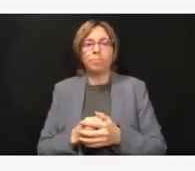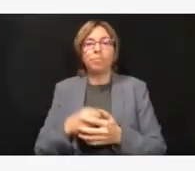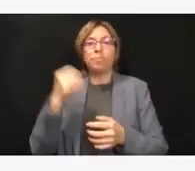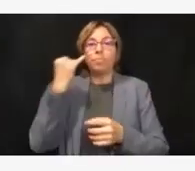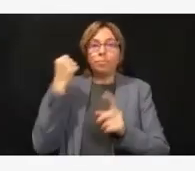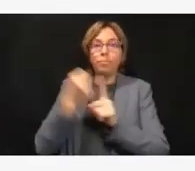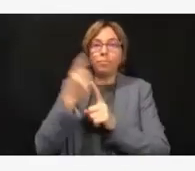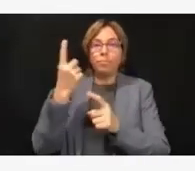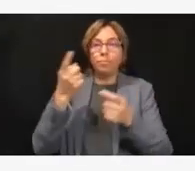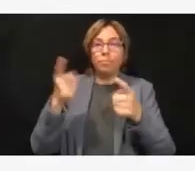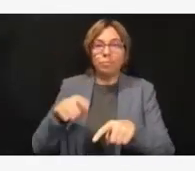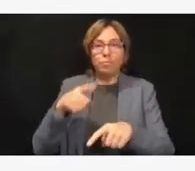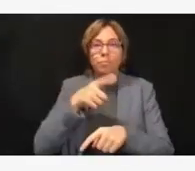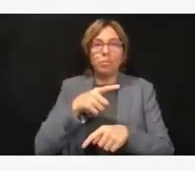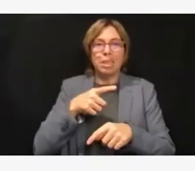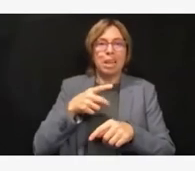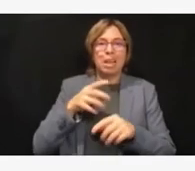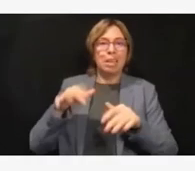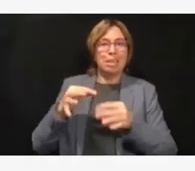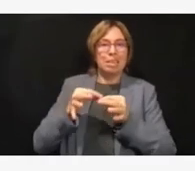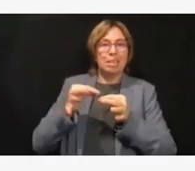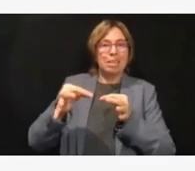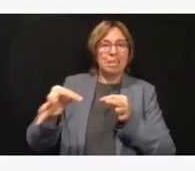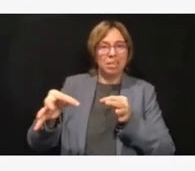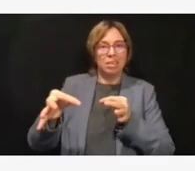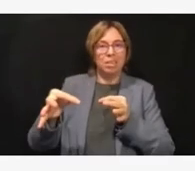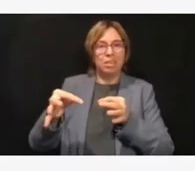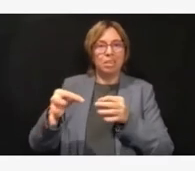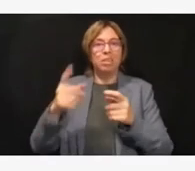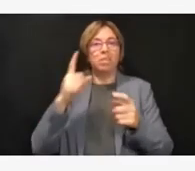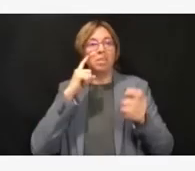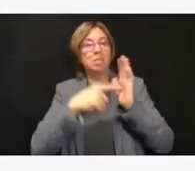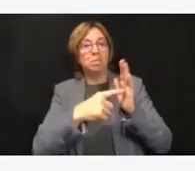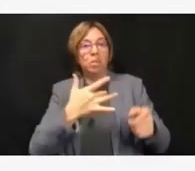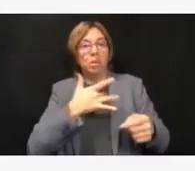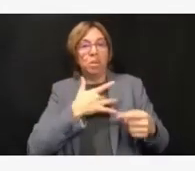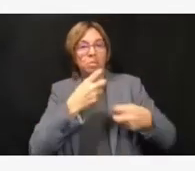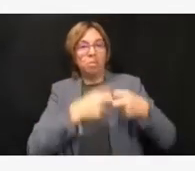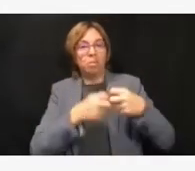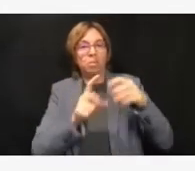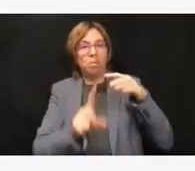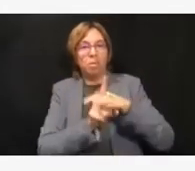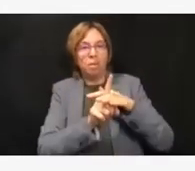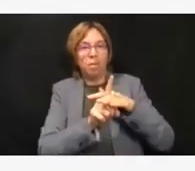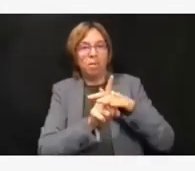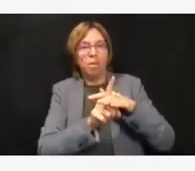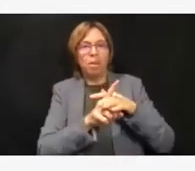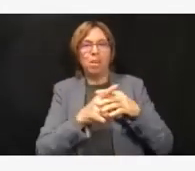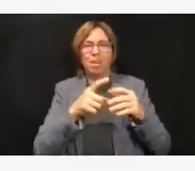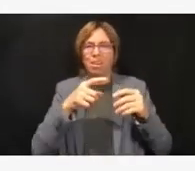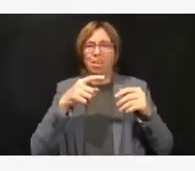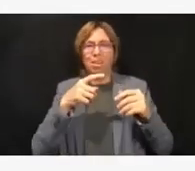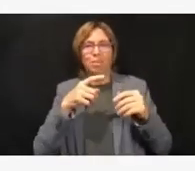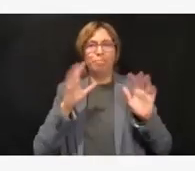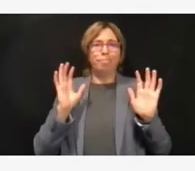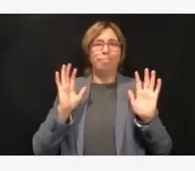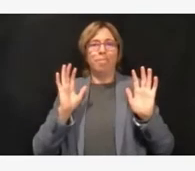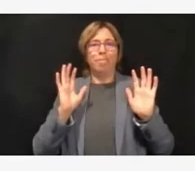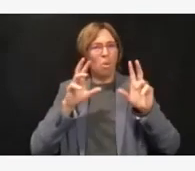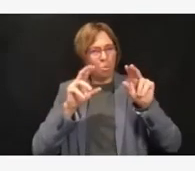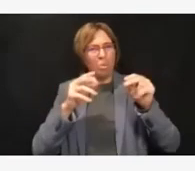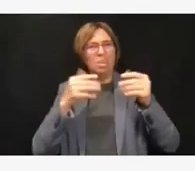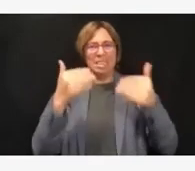problem or any number of things. So that's my other plea, and I would like to echo Dr. Seuss'